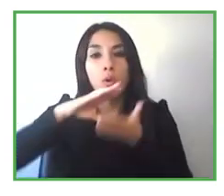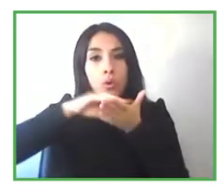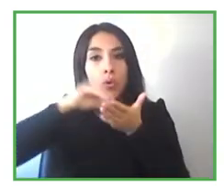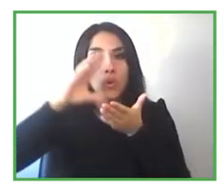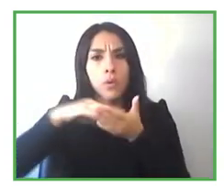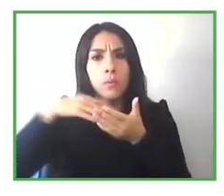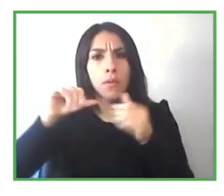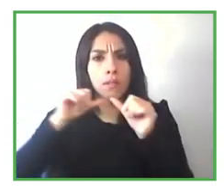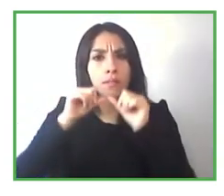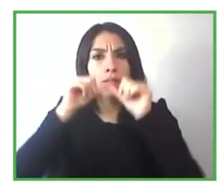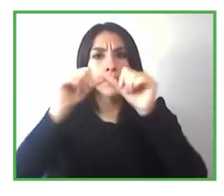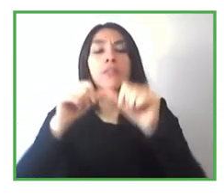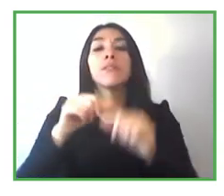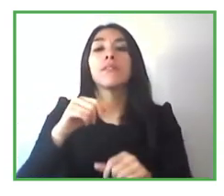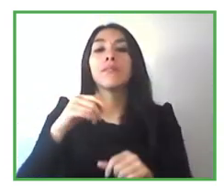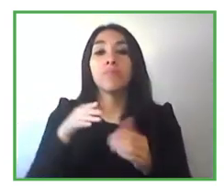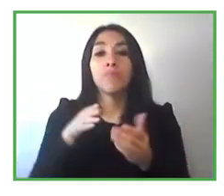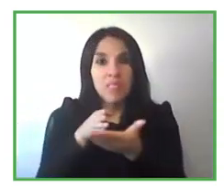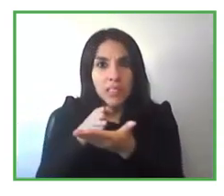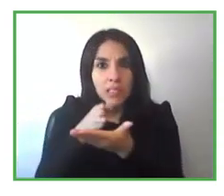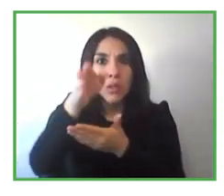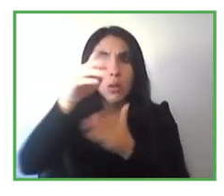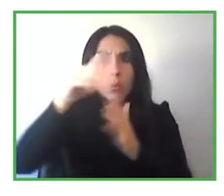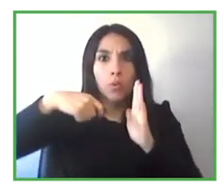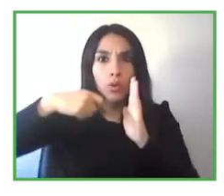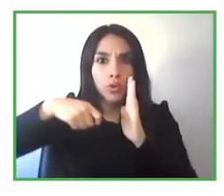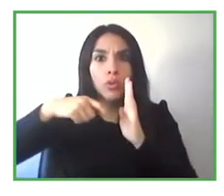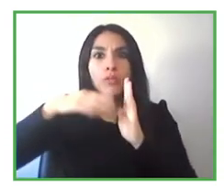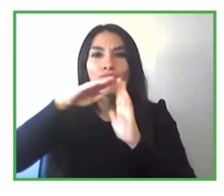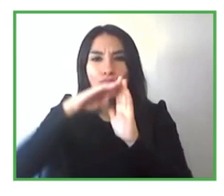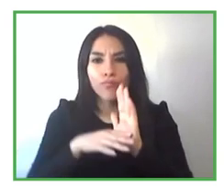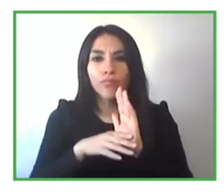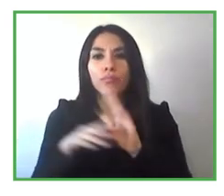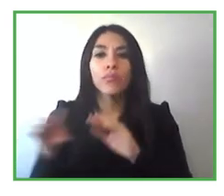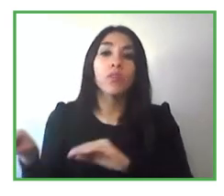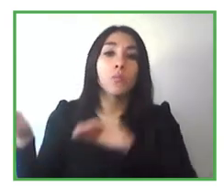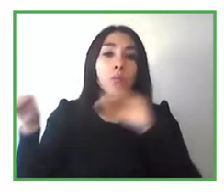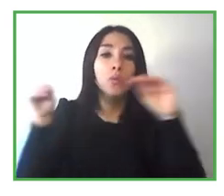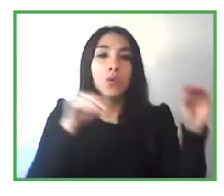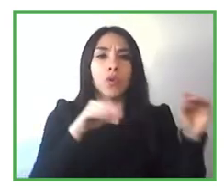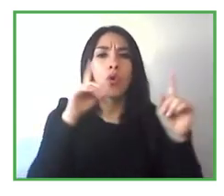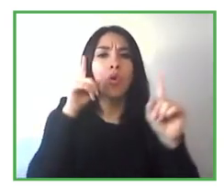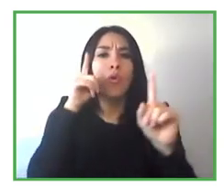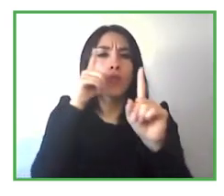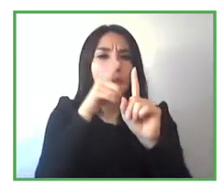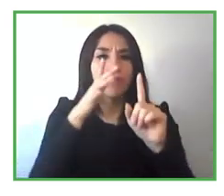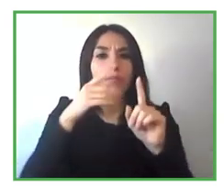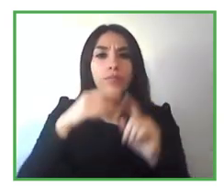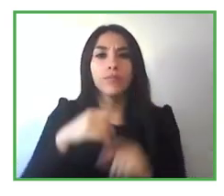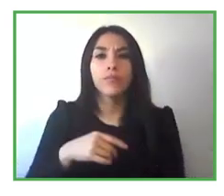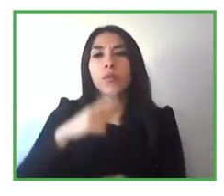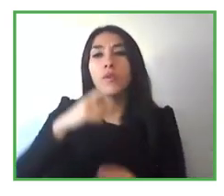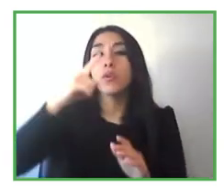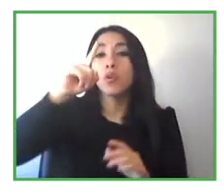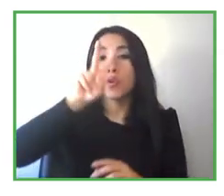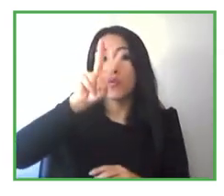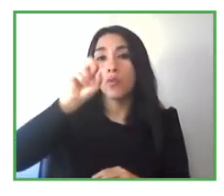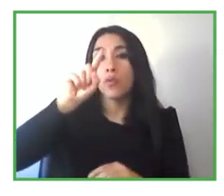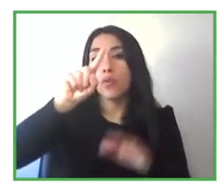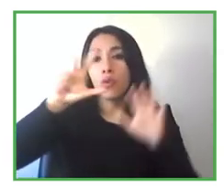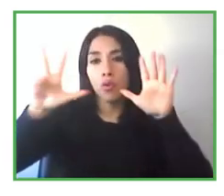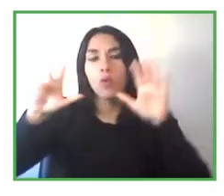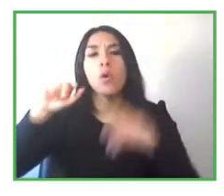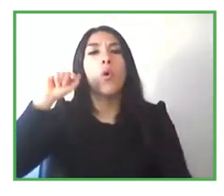we we were learning from every experience from every graduate and from every business so it is constantly